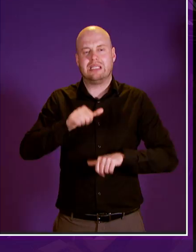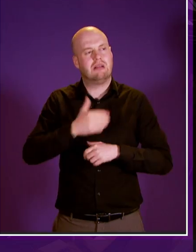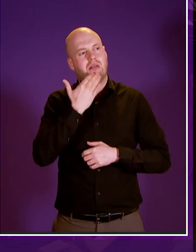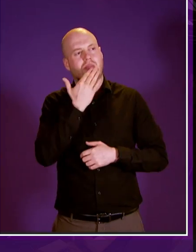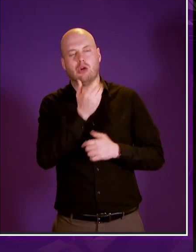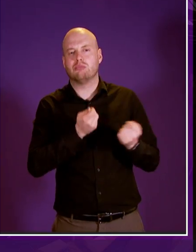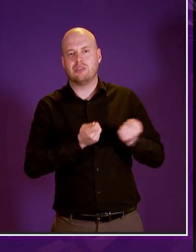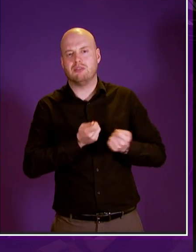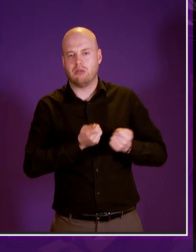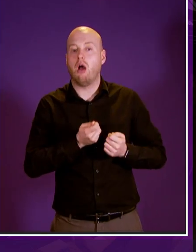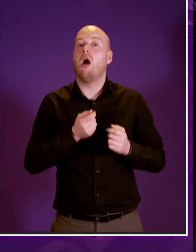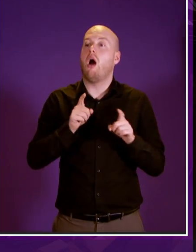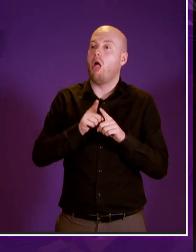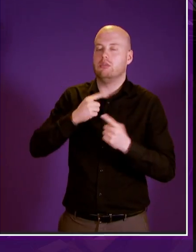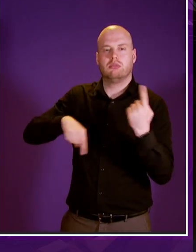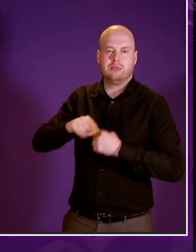involved in getting there thank you